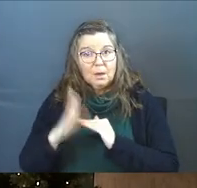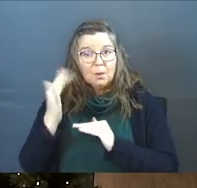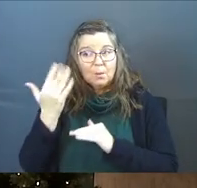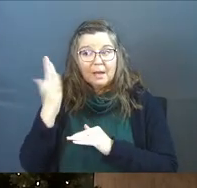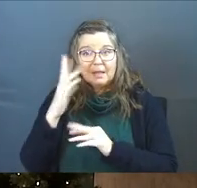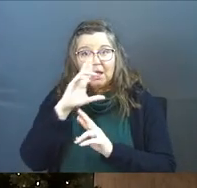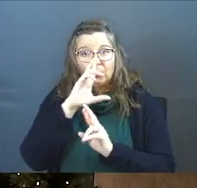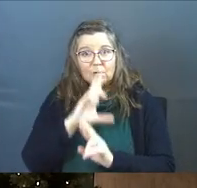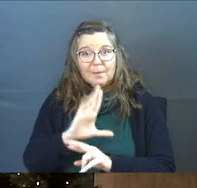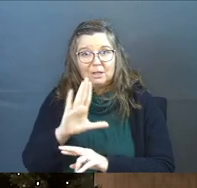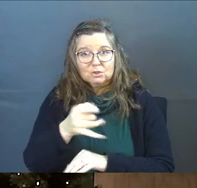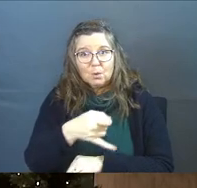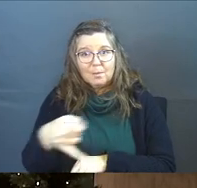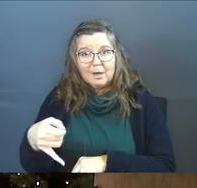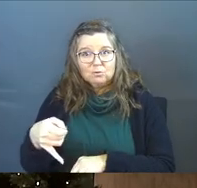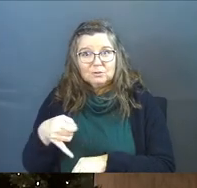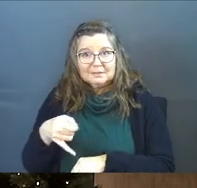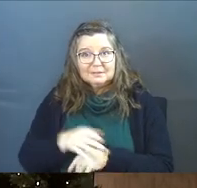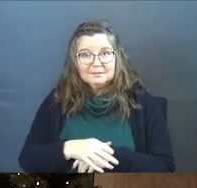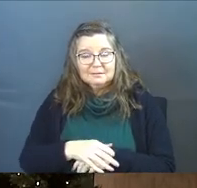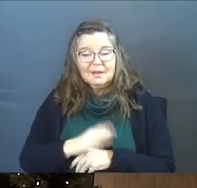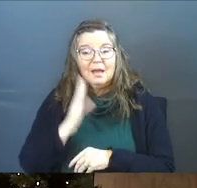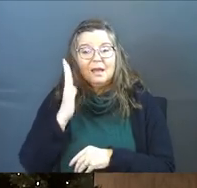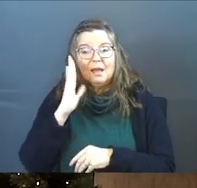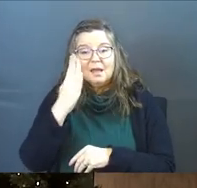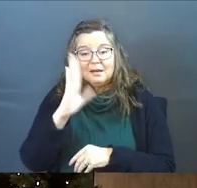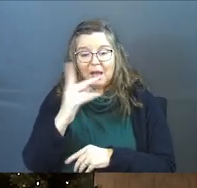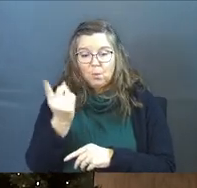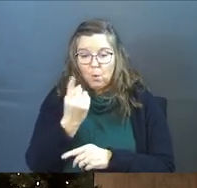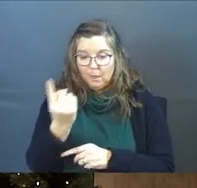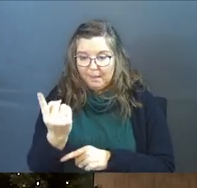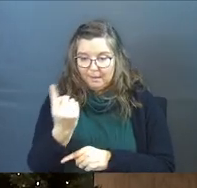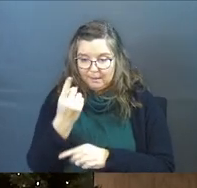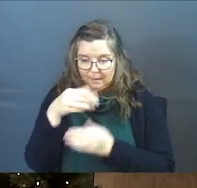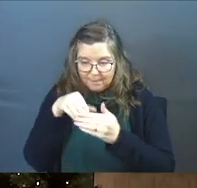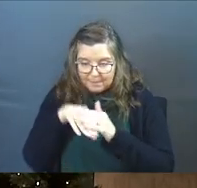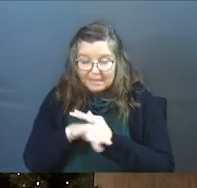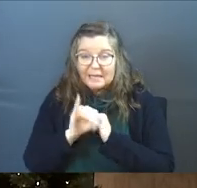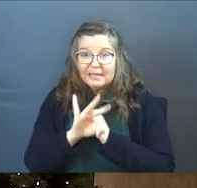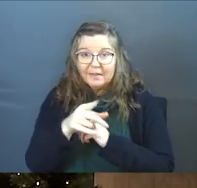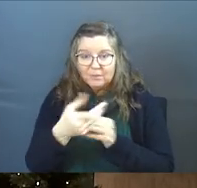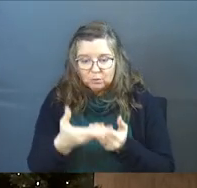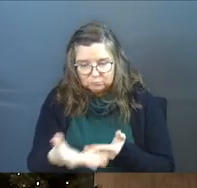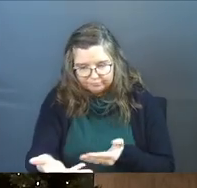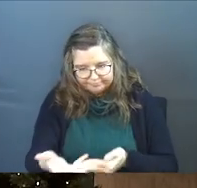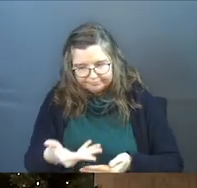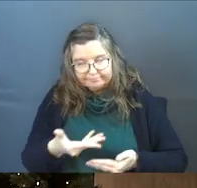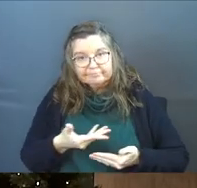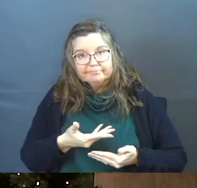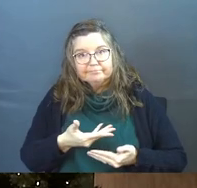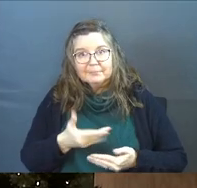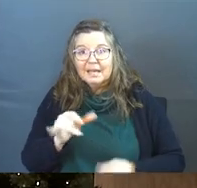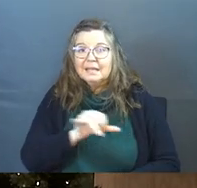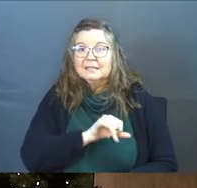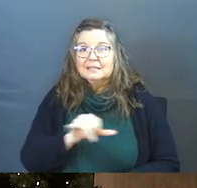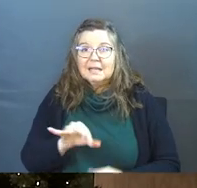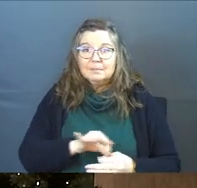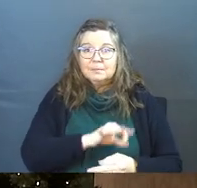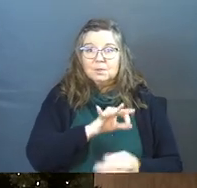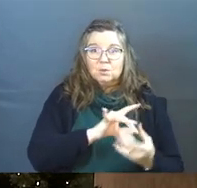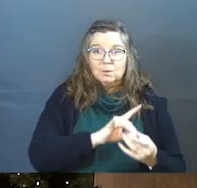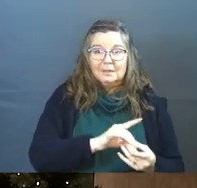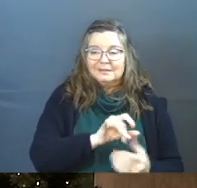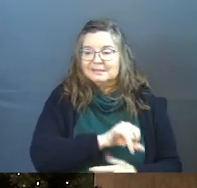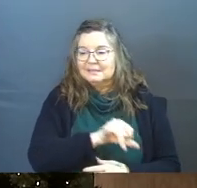God respects your boundaries. And God will only come in if you let him in. And it's the same in spiritual